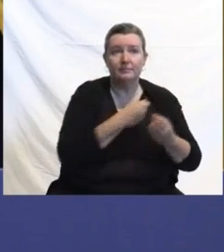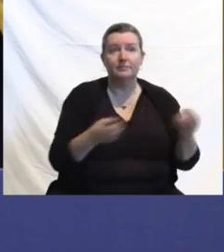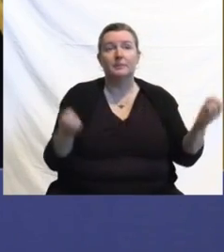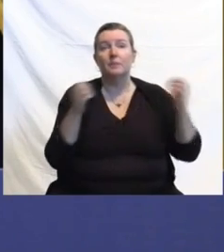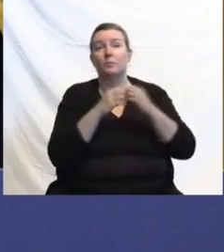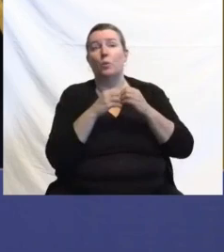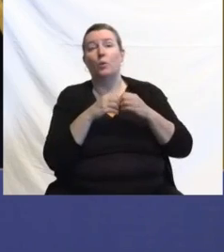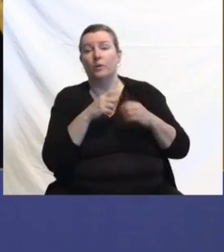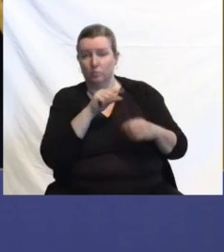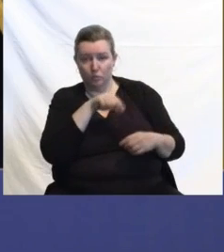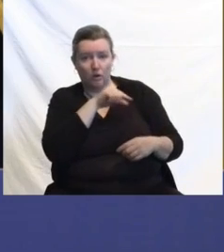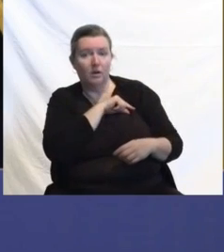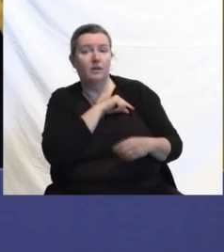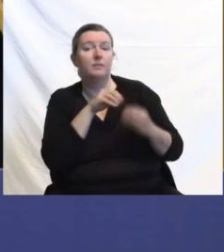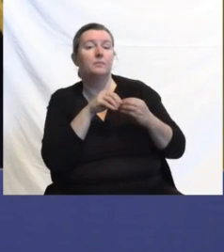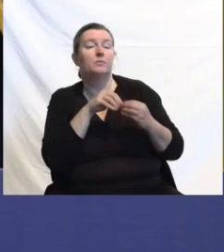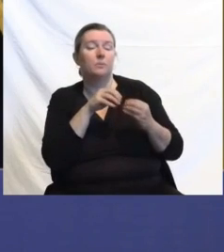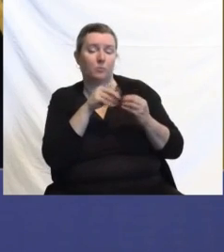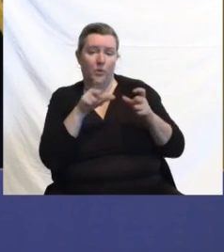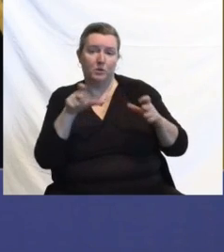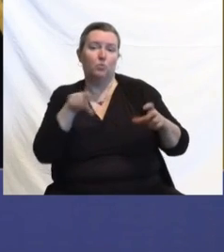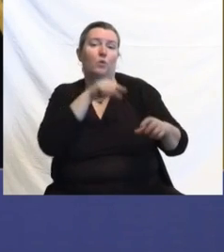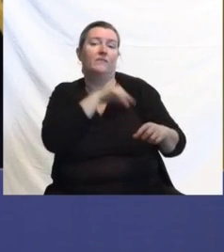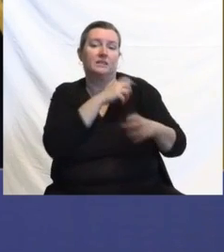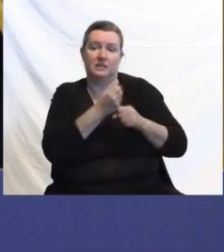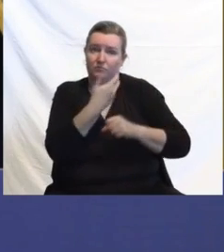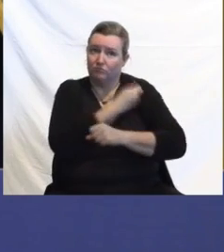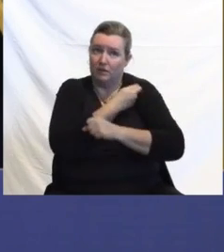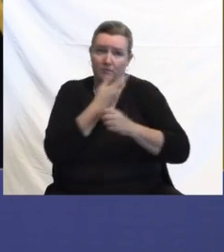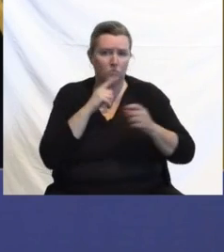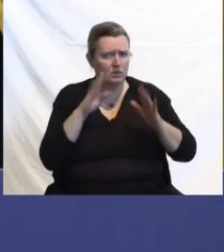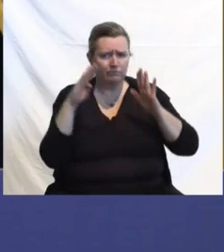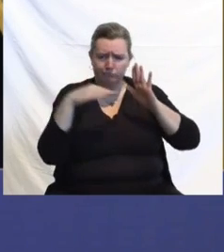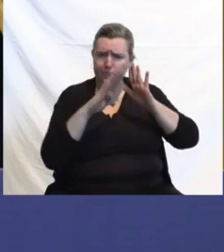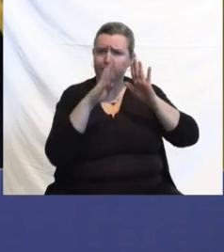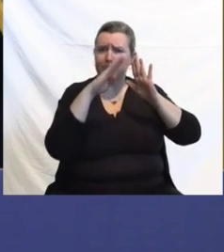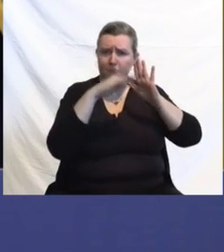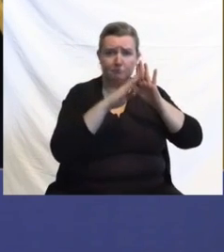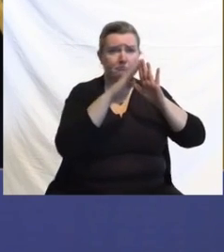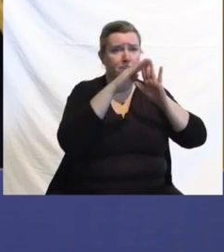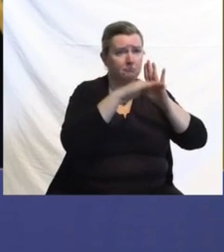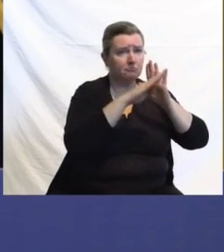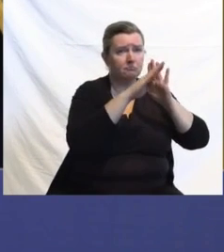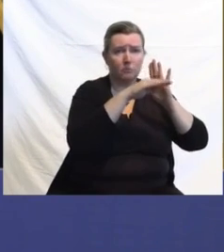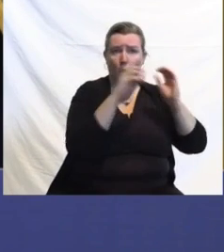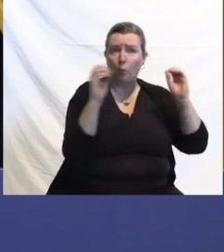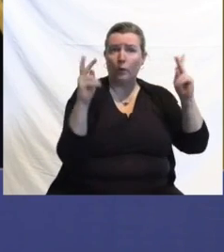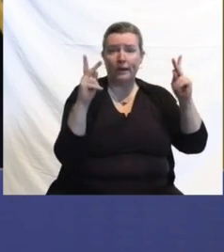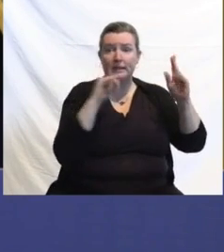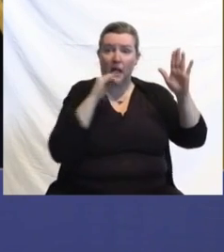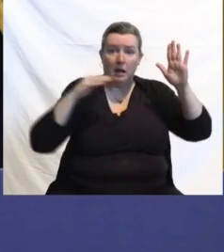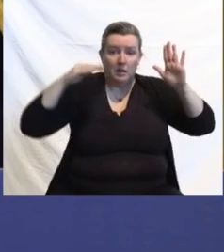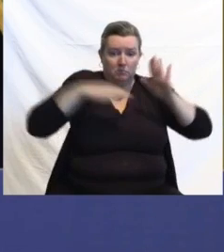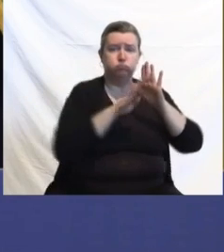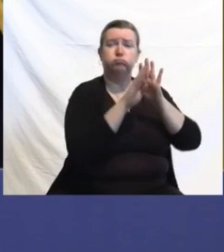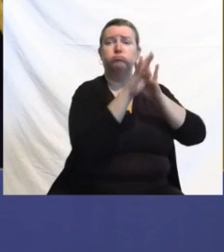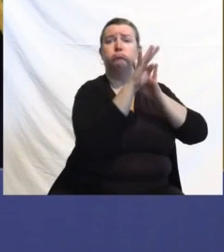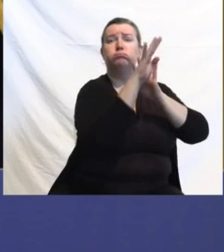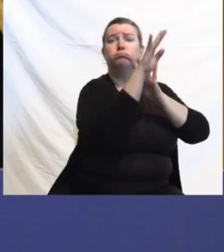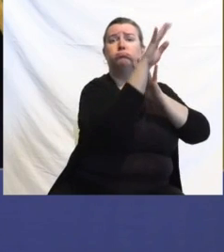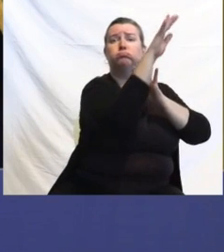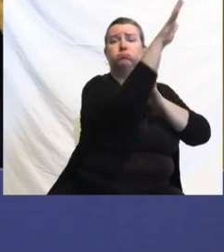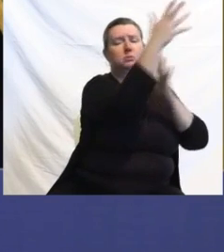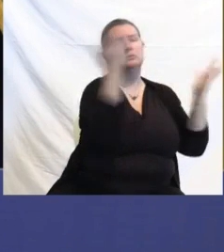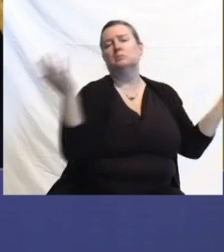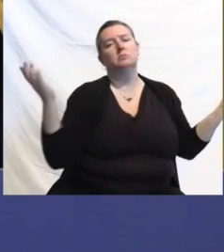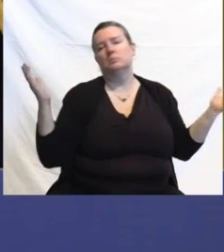All of that should mean that even as it ebbs and flows and it goes up, that it's not going to be going up, please God, to the levels that we've